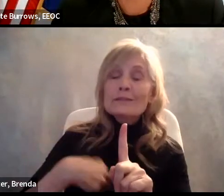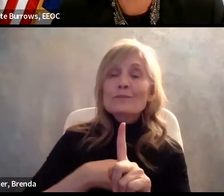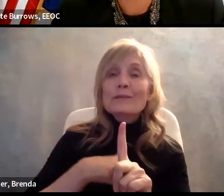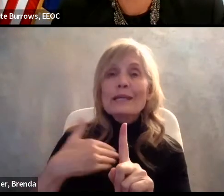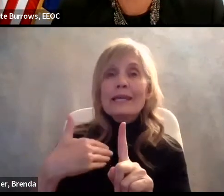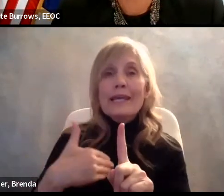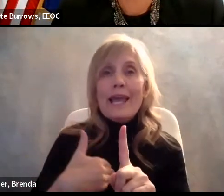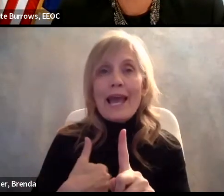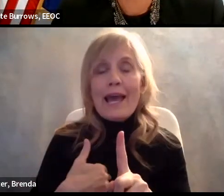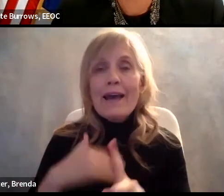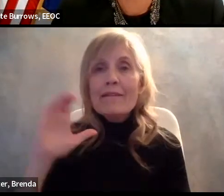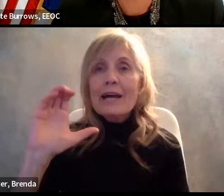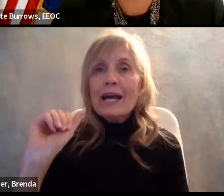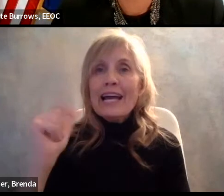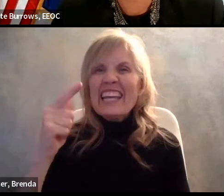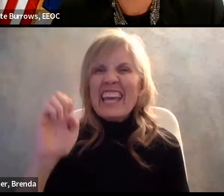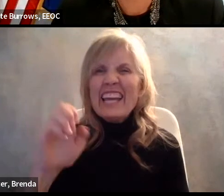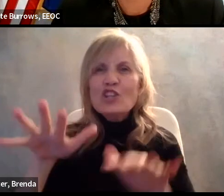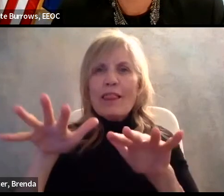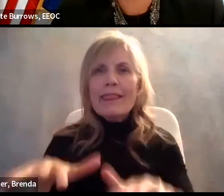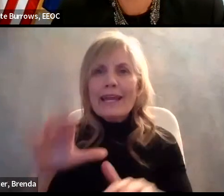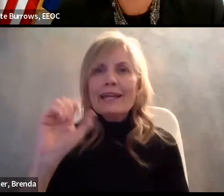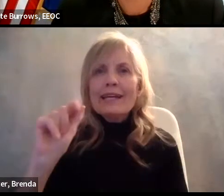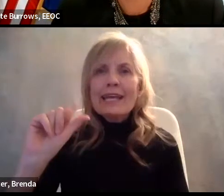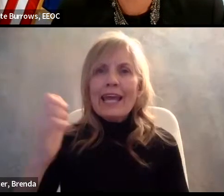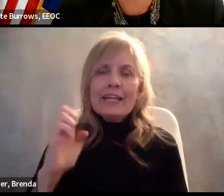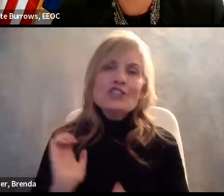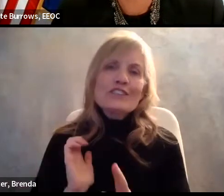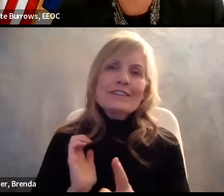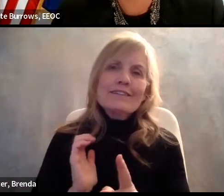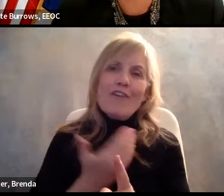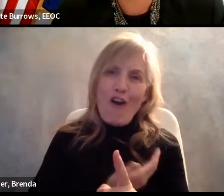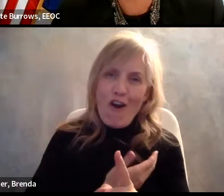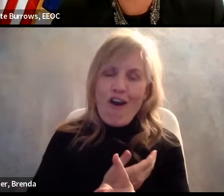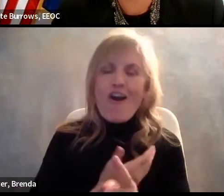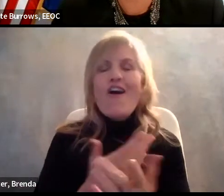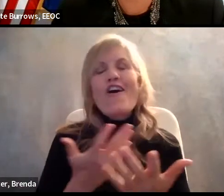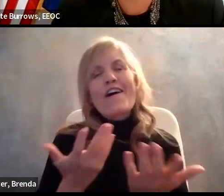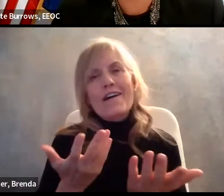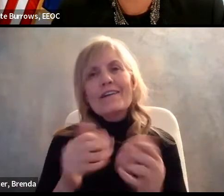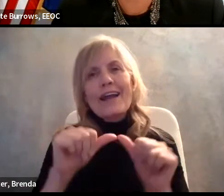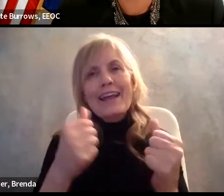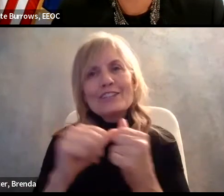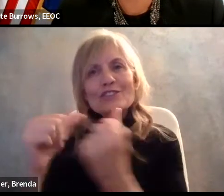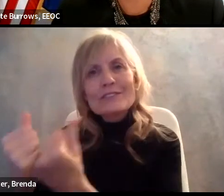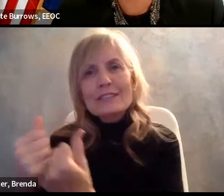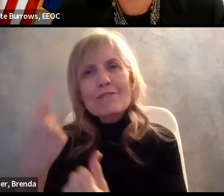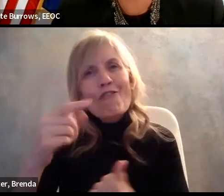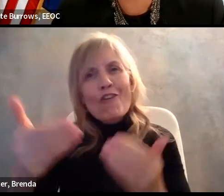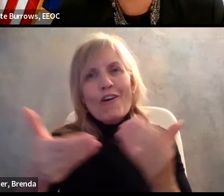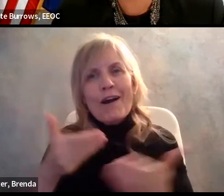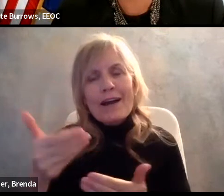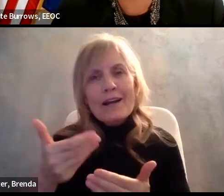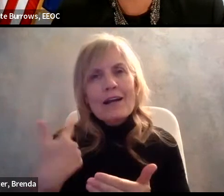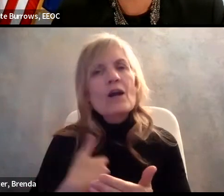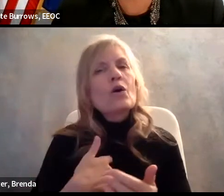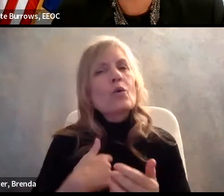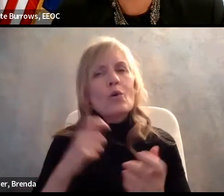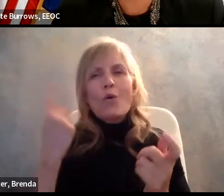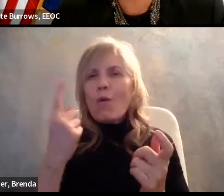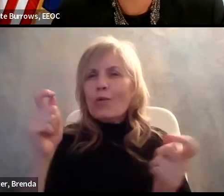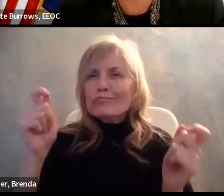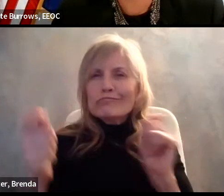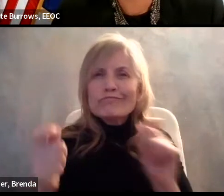landing page at each of our agency websites for hire, and we are continuing to update that with new